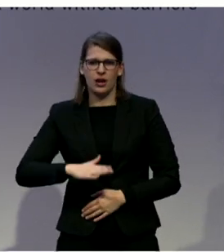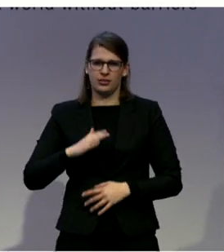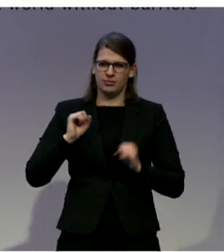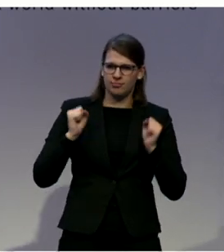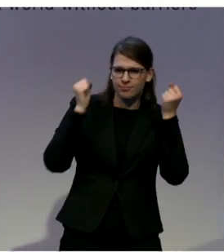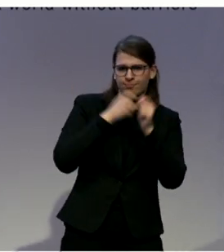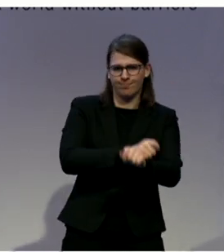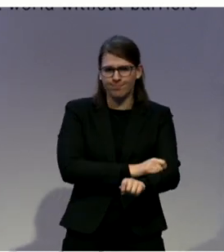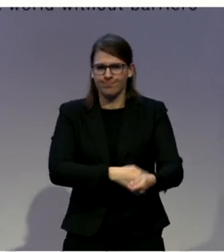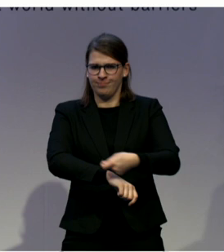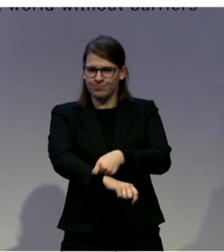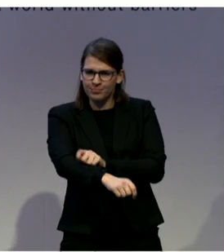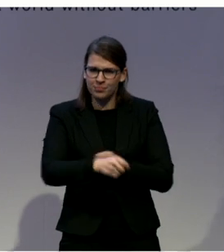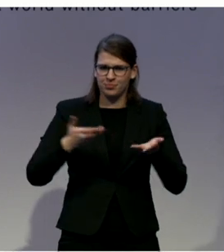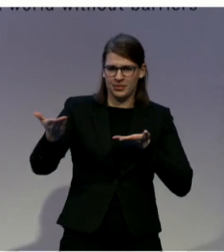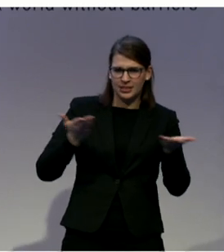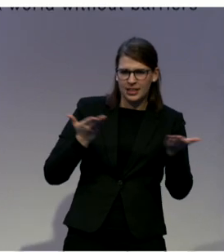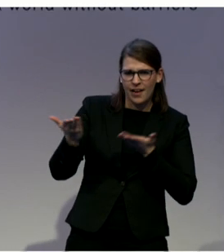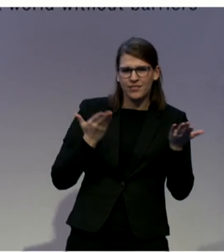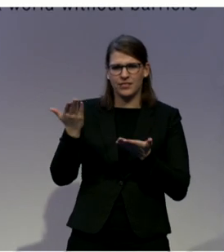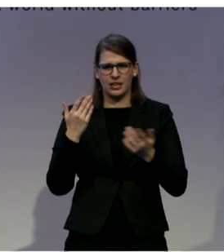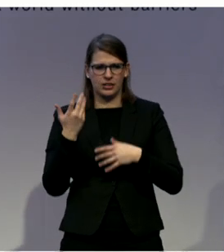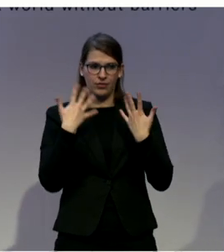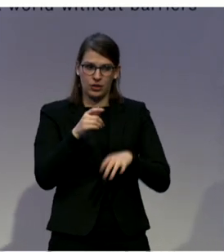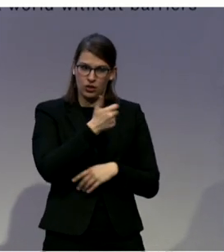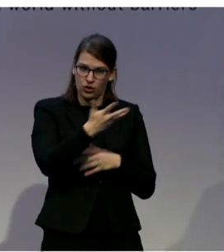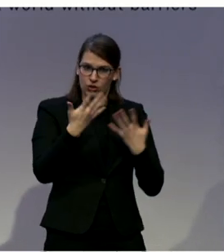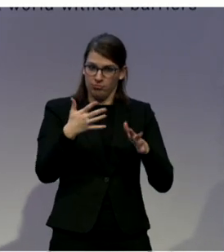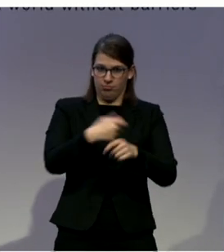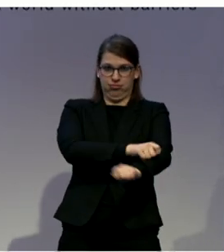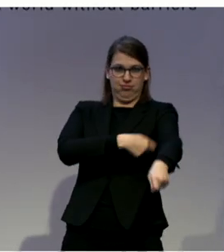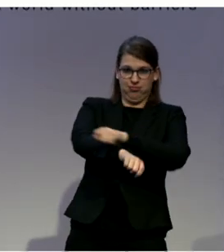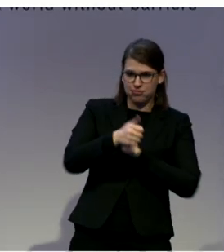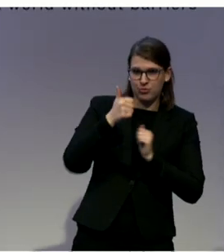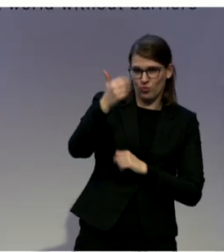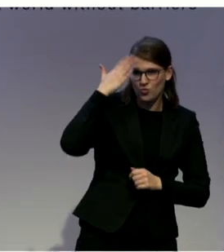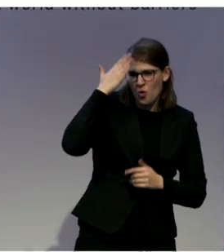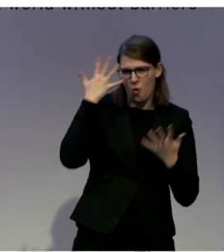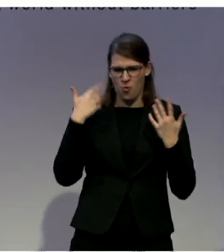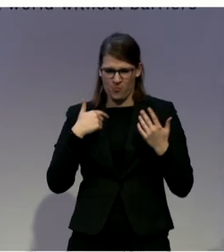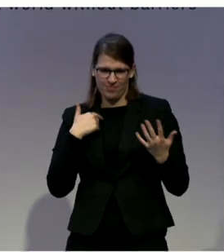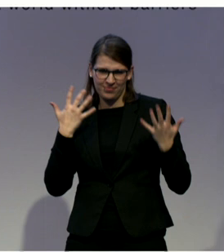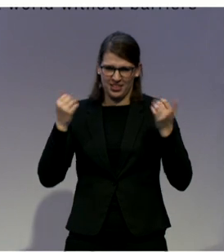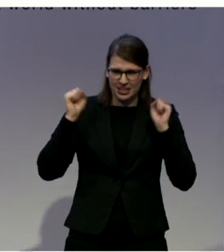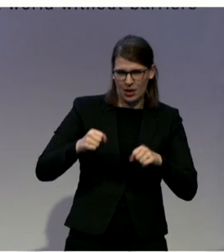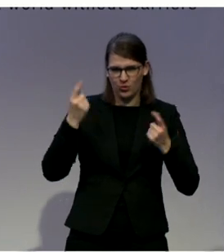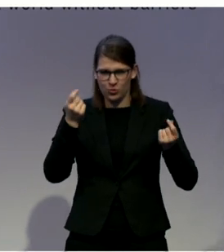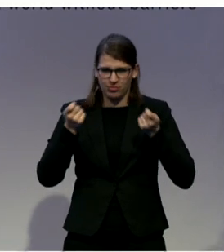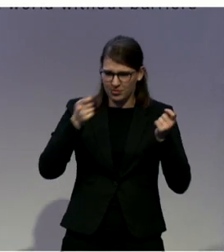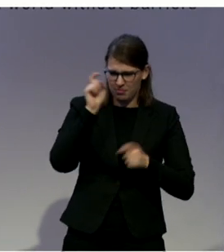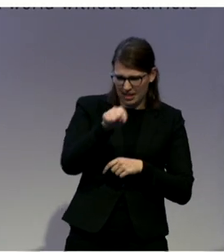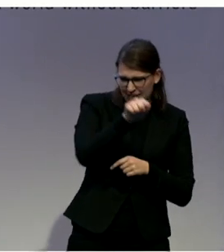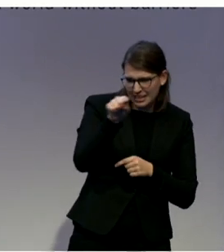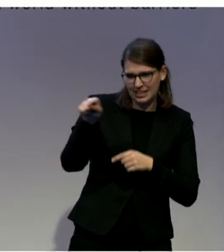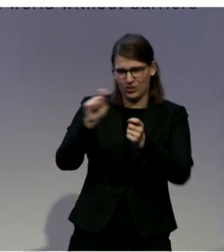were perhaps more progressive and that had a view that, you know, this wasn't the way that things should be and wanted to move away from